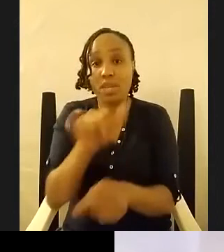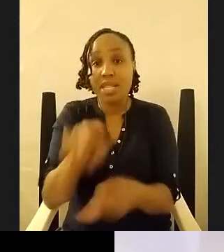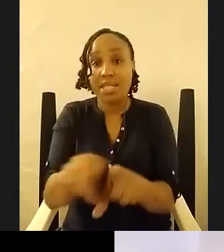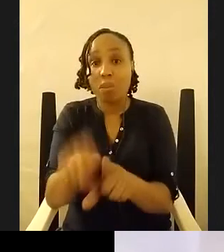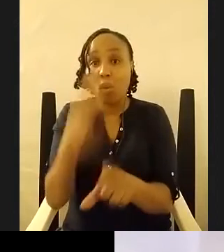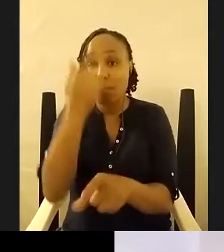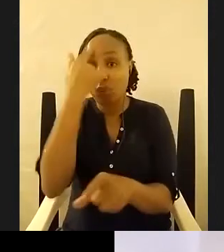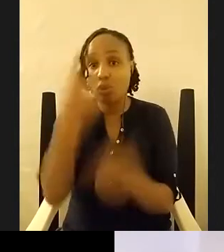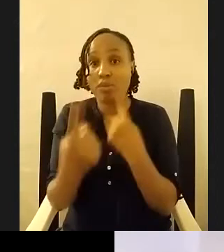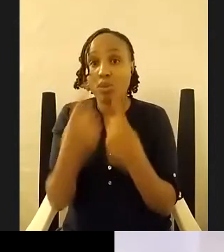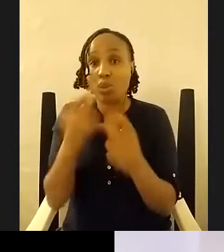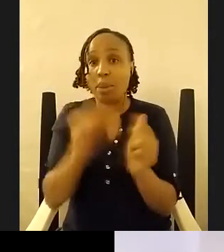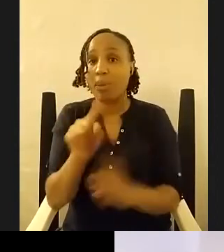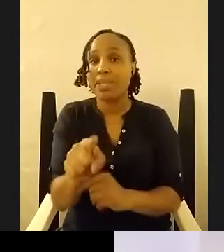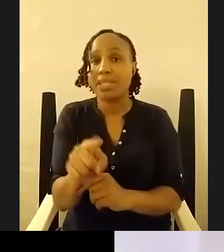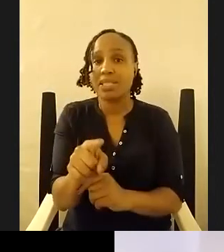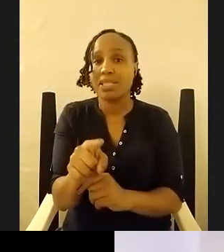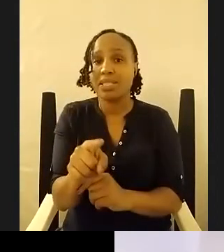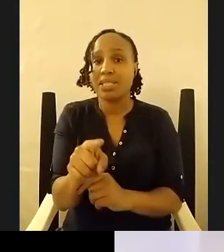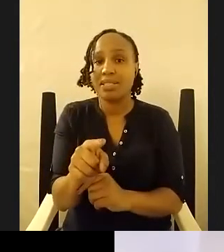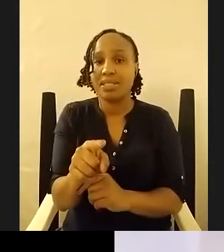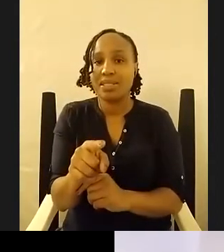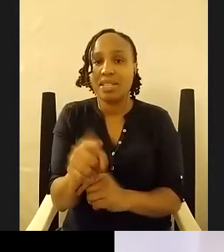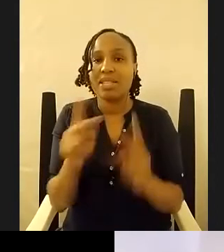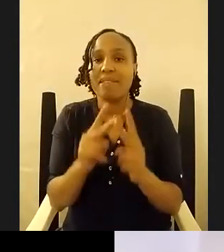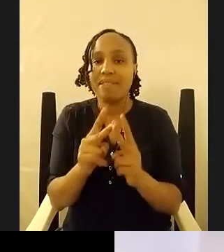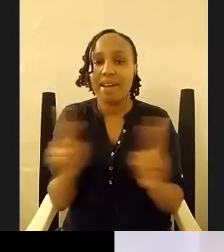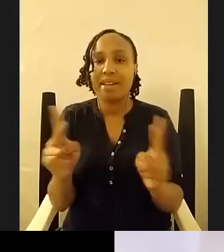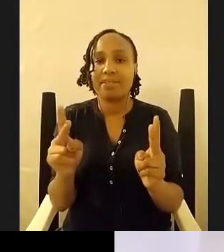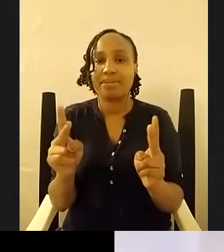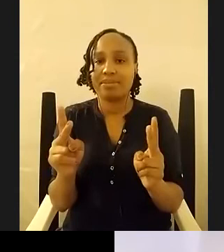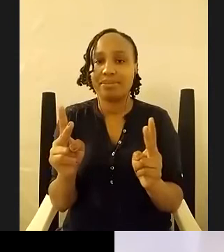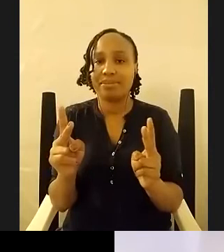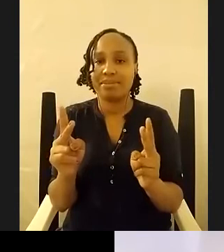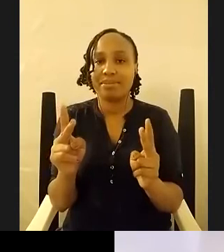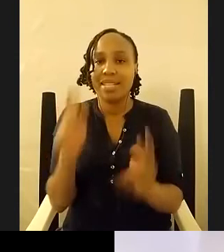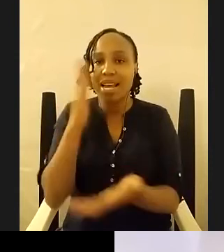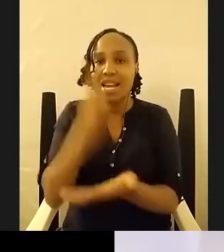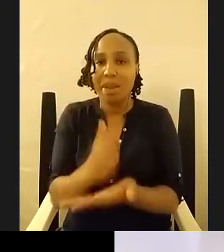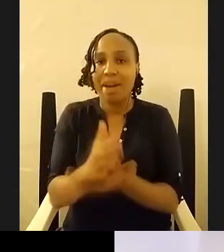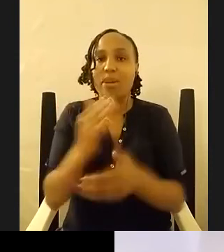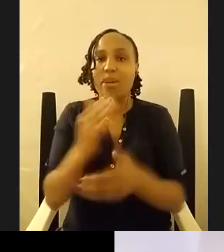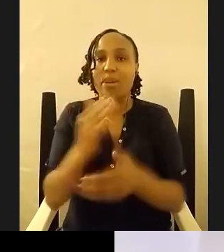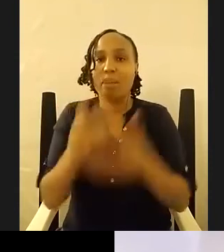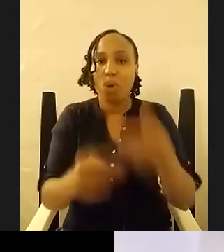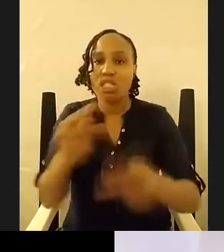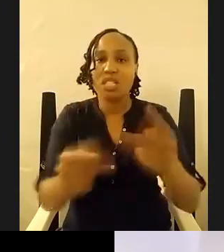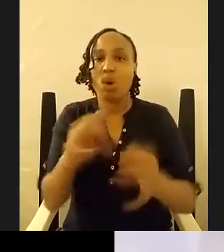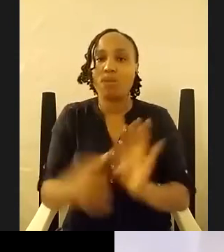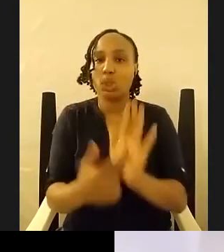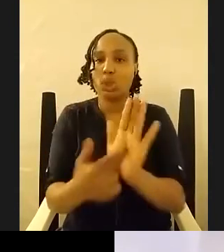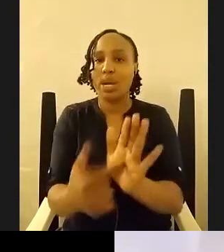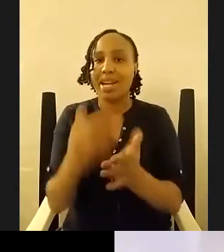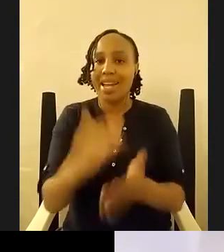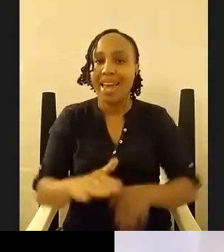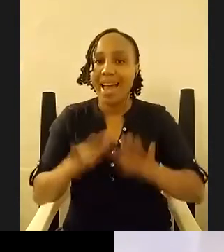it is it is very it is a very deliberate process of just showing care in your work you know yeah yeah yeah